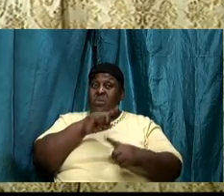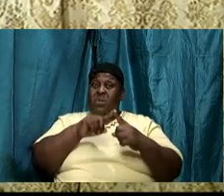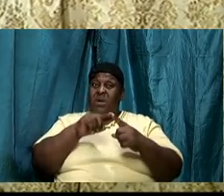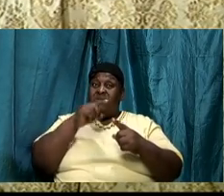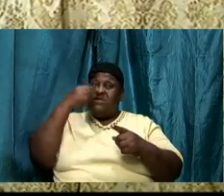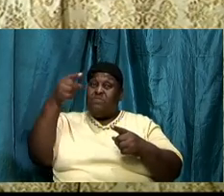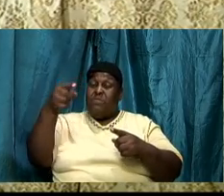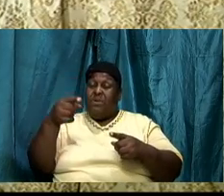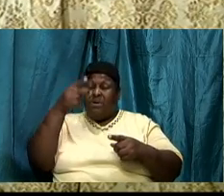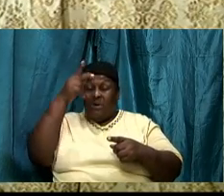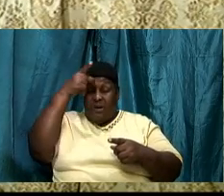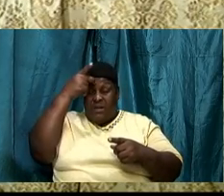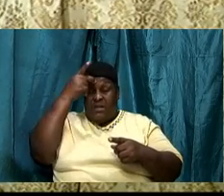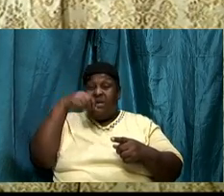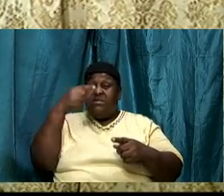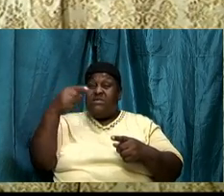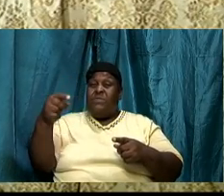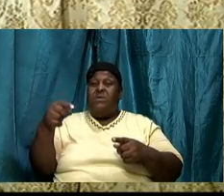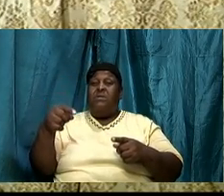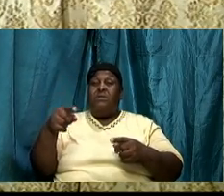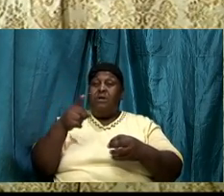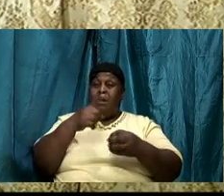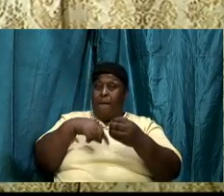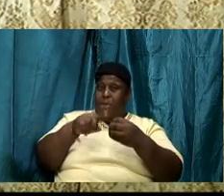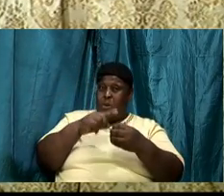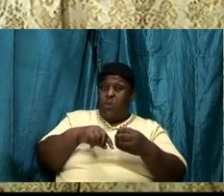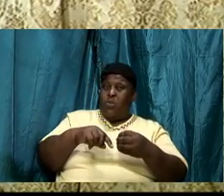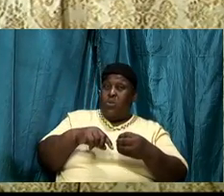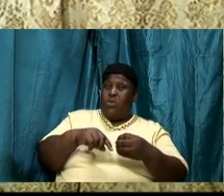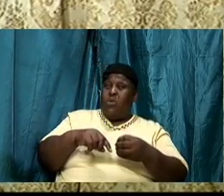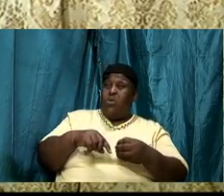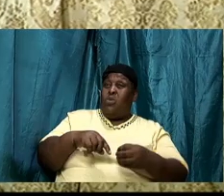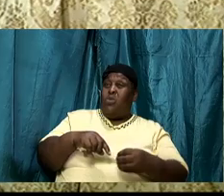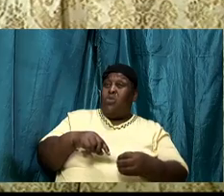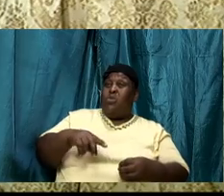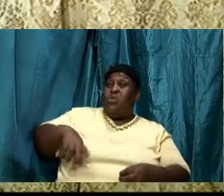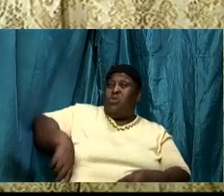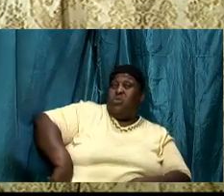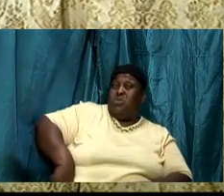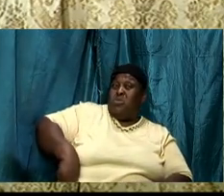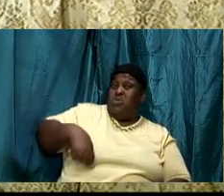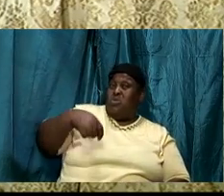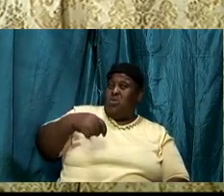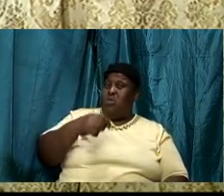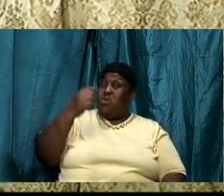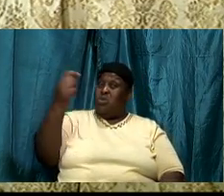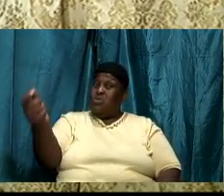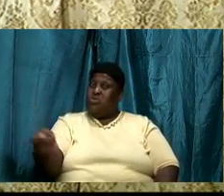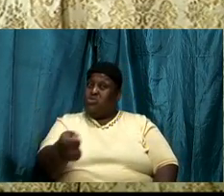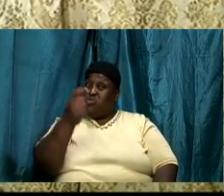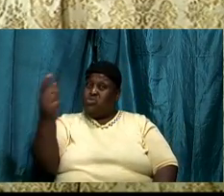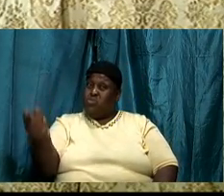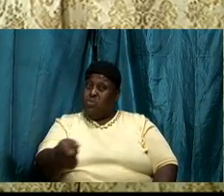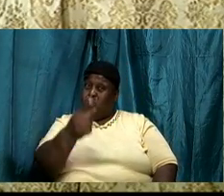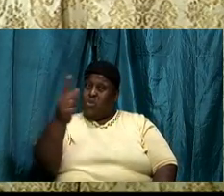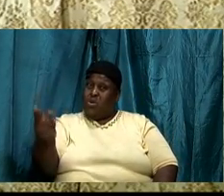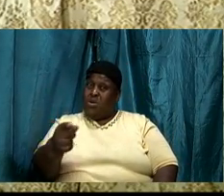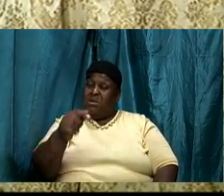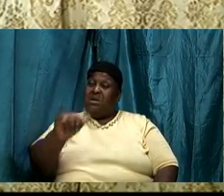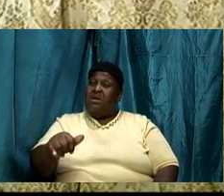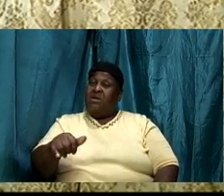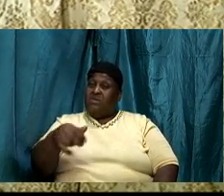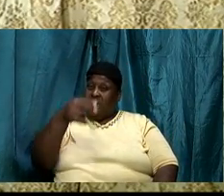edges, he used the very same term that described the sword that the Roman